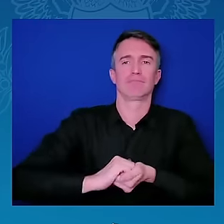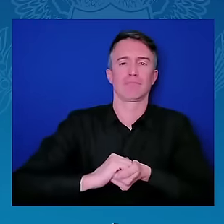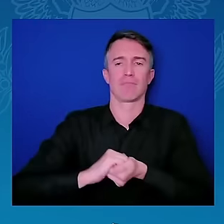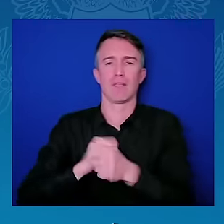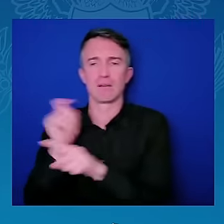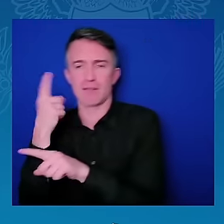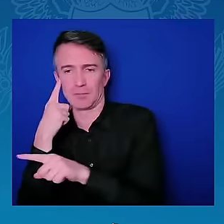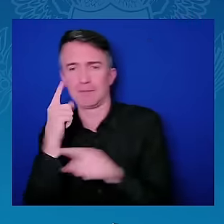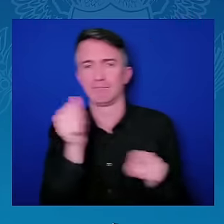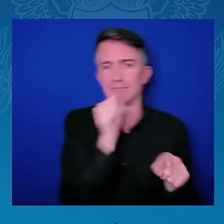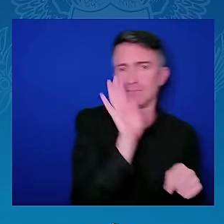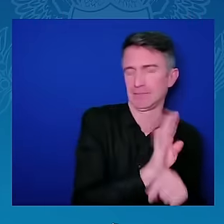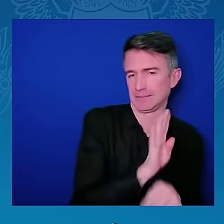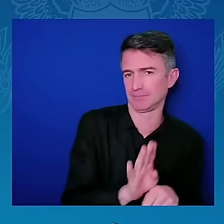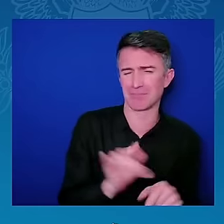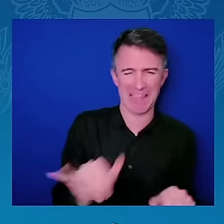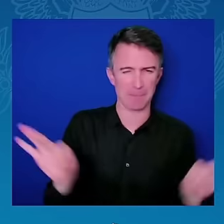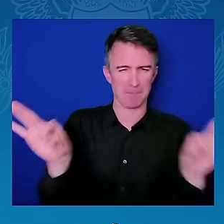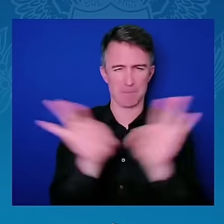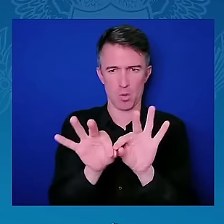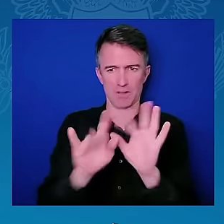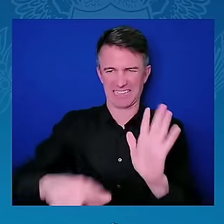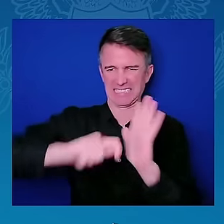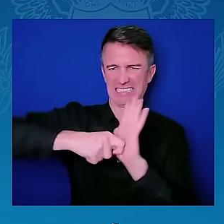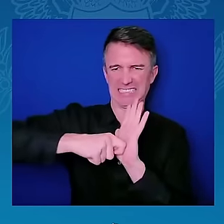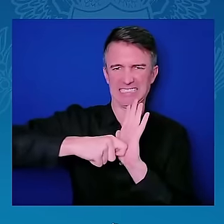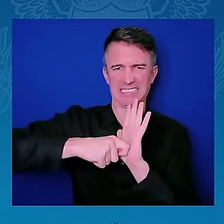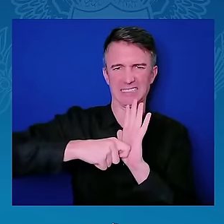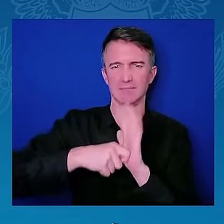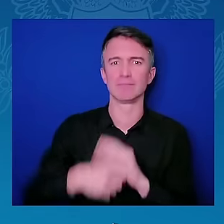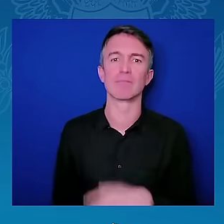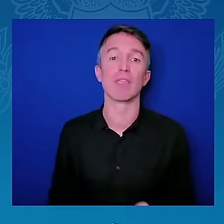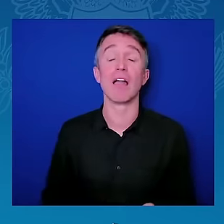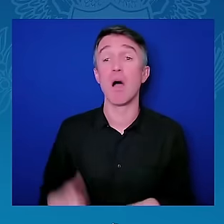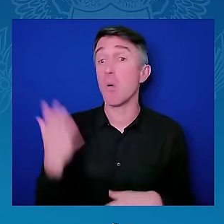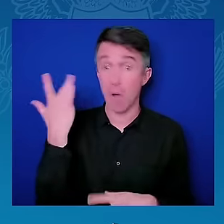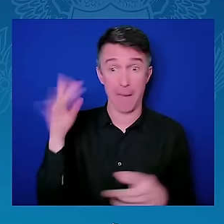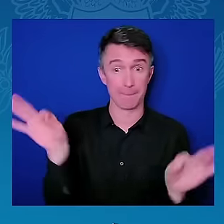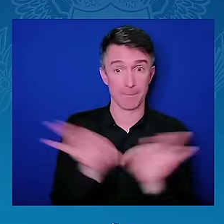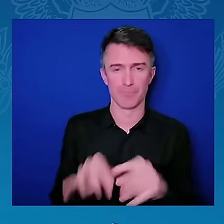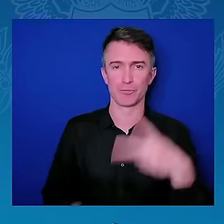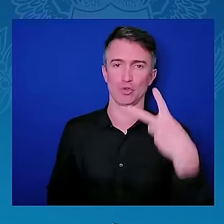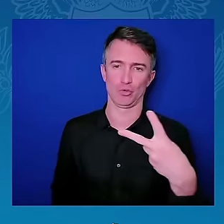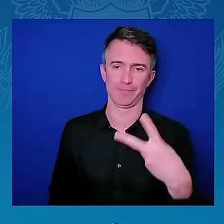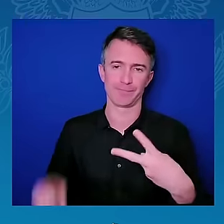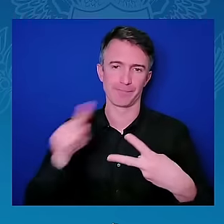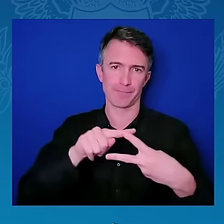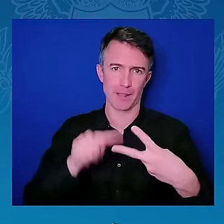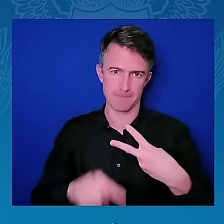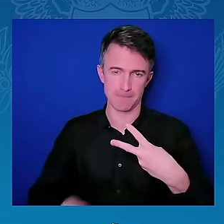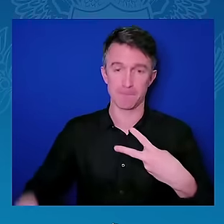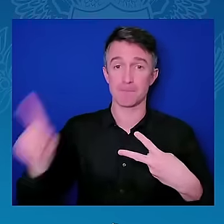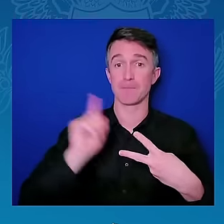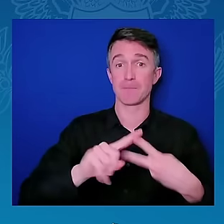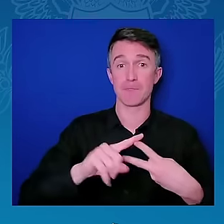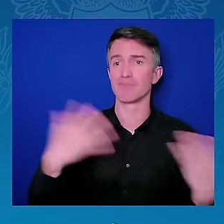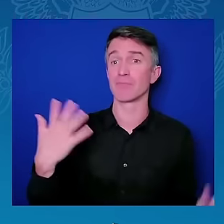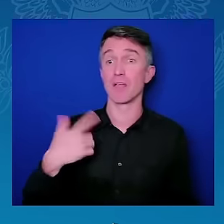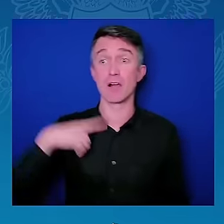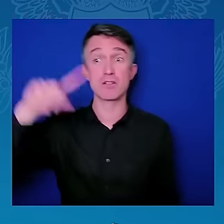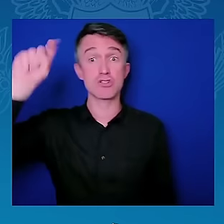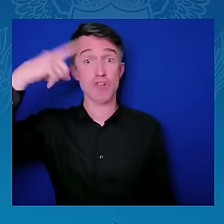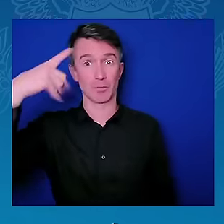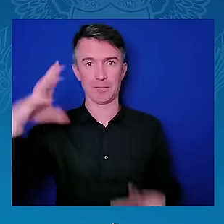the private sector has the depth of skill and expertise often. That when you combine it with the scale